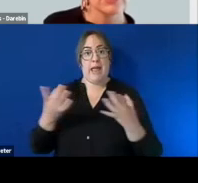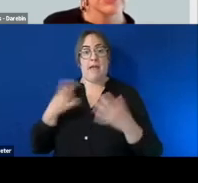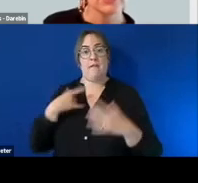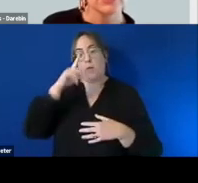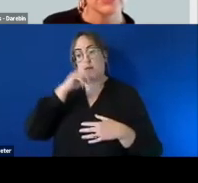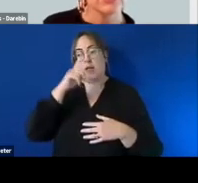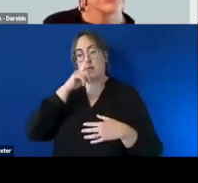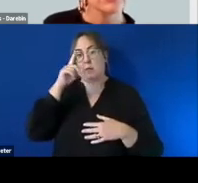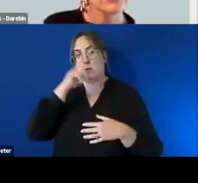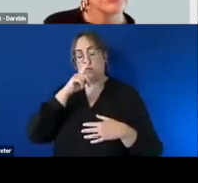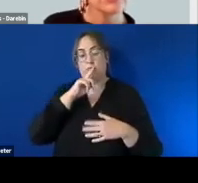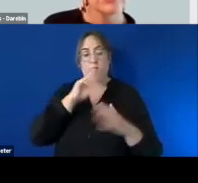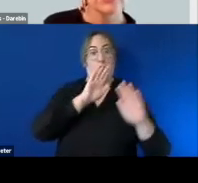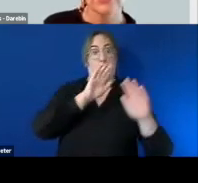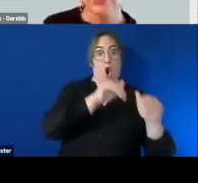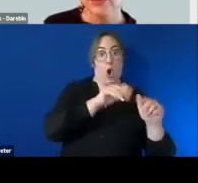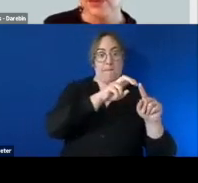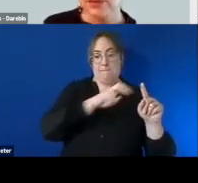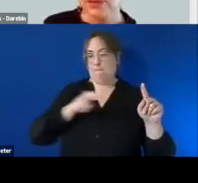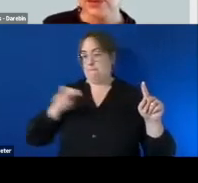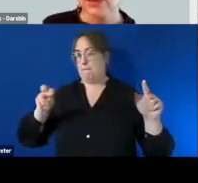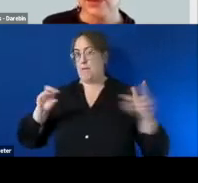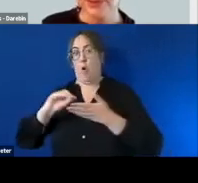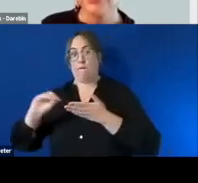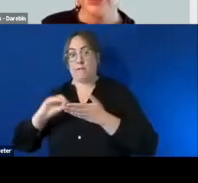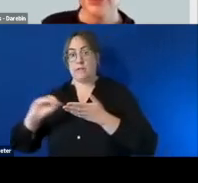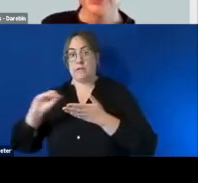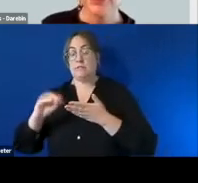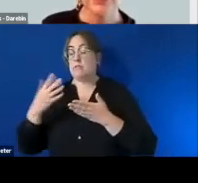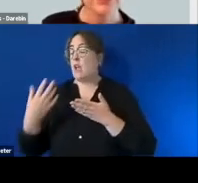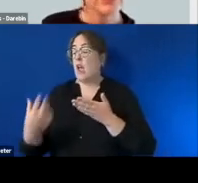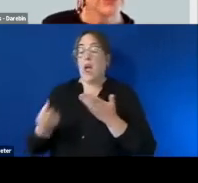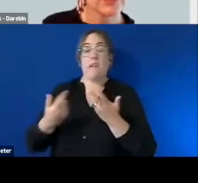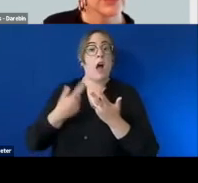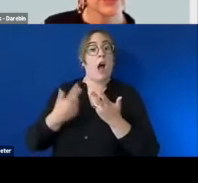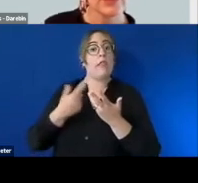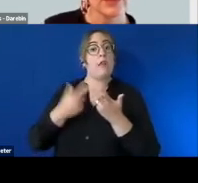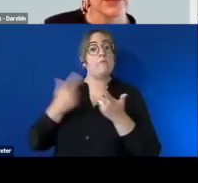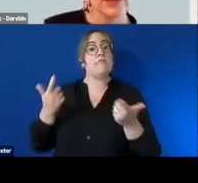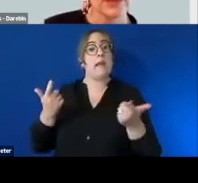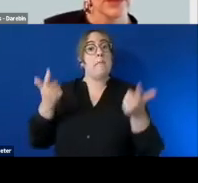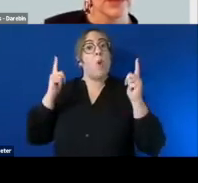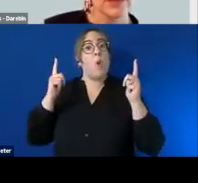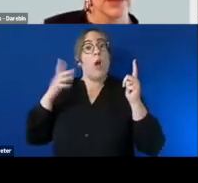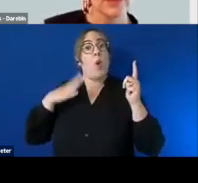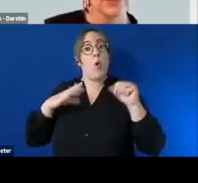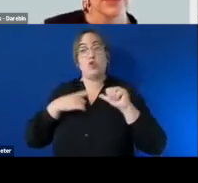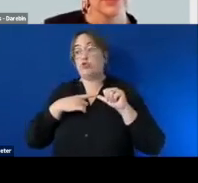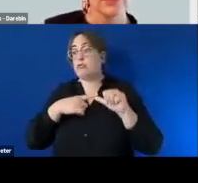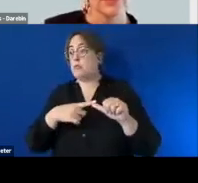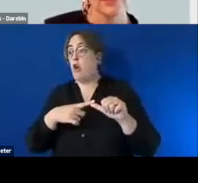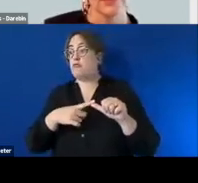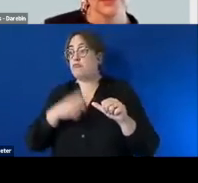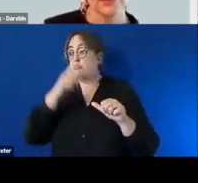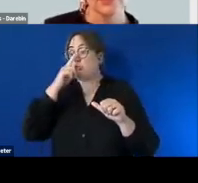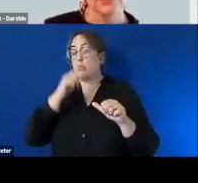workplace uh perhaps if there's other employers in the zoom room right now who would like to respond to that uh perhaps they'd like to